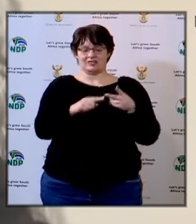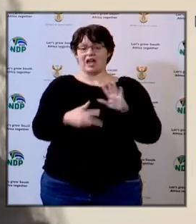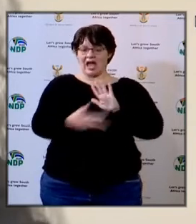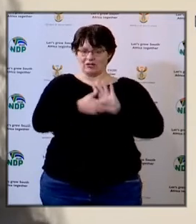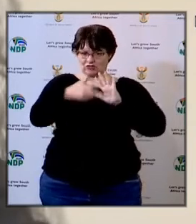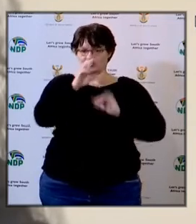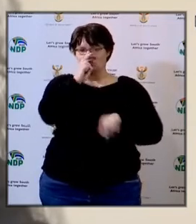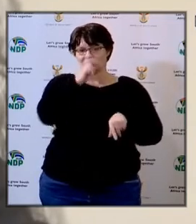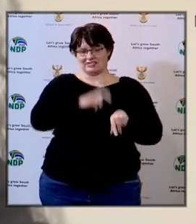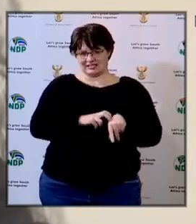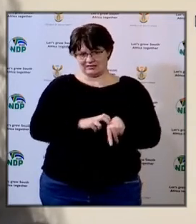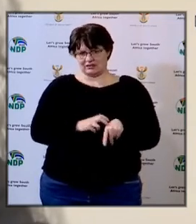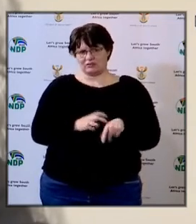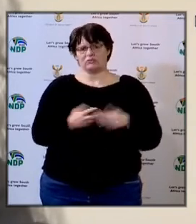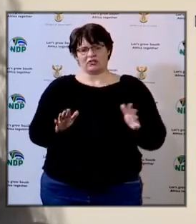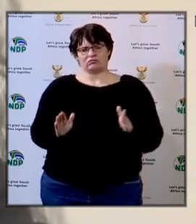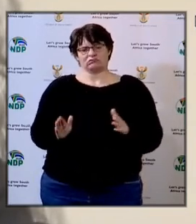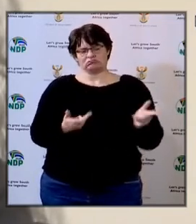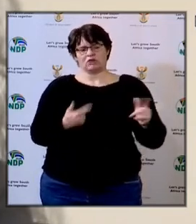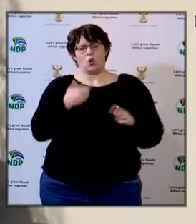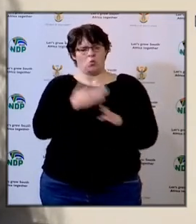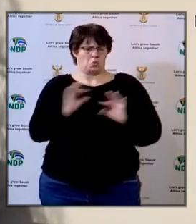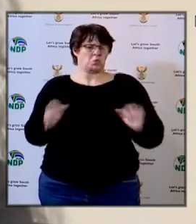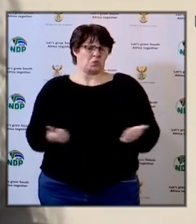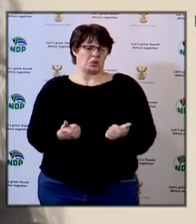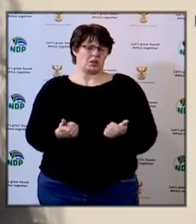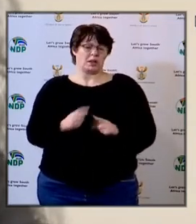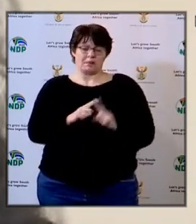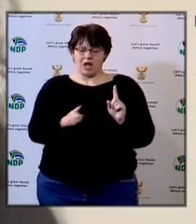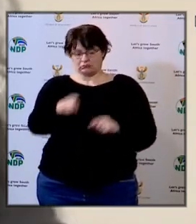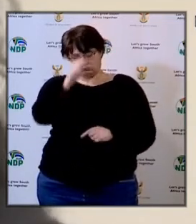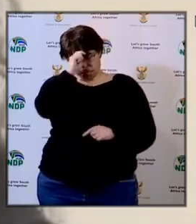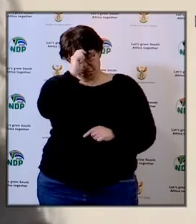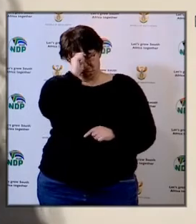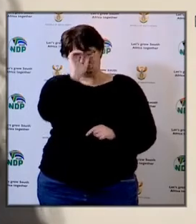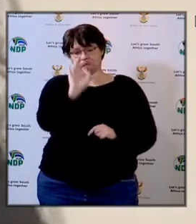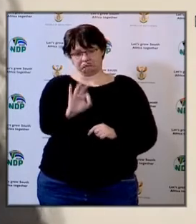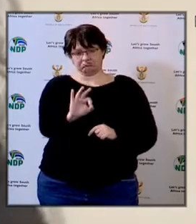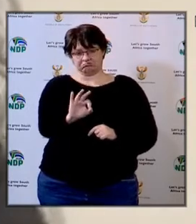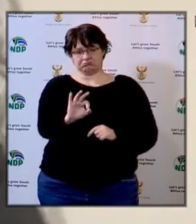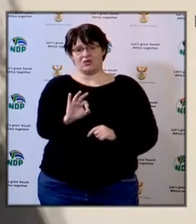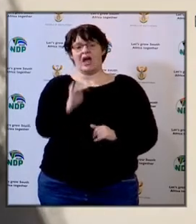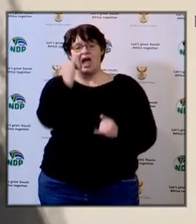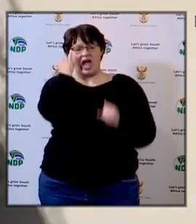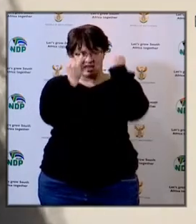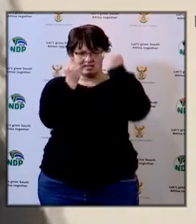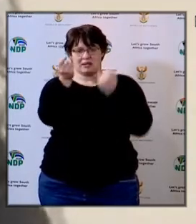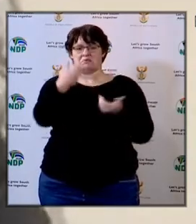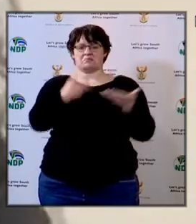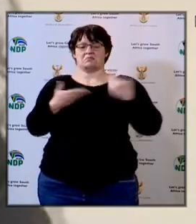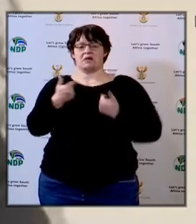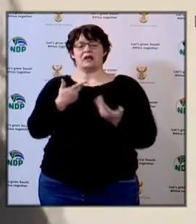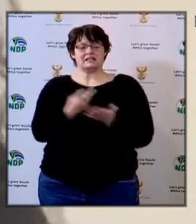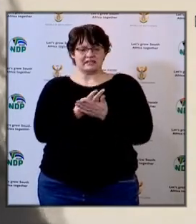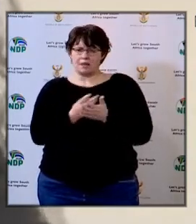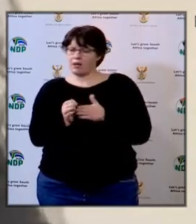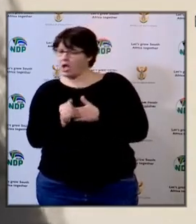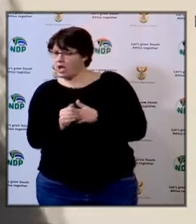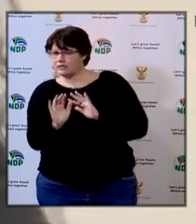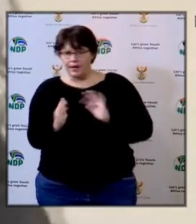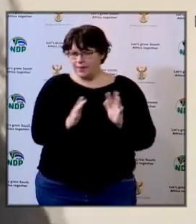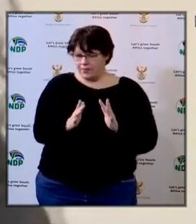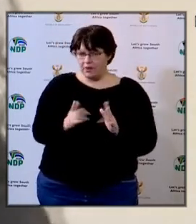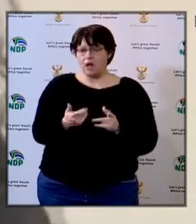and with that I think we can work very well but acknowledge acknowledge the ideas that have been presented and the guidance that have been given